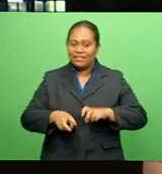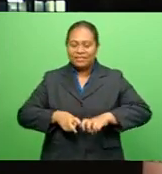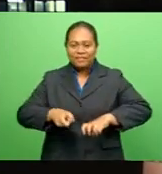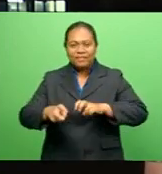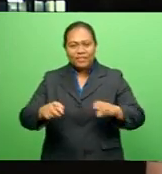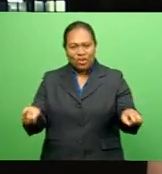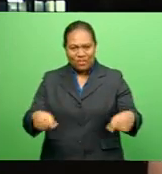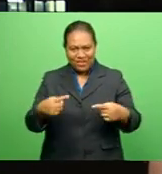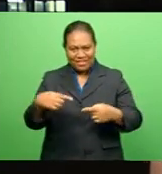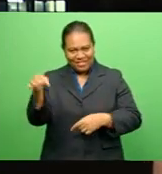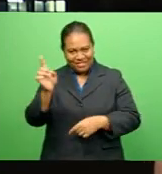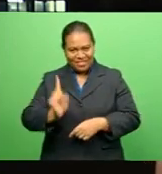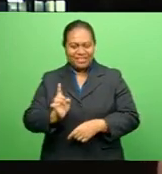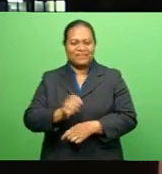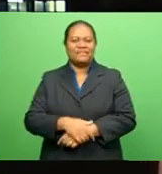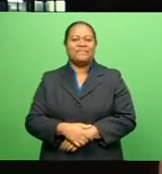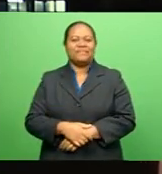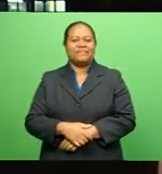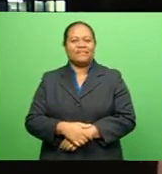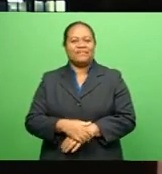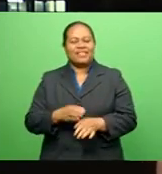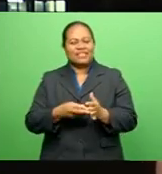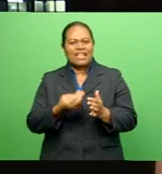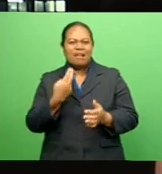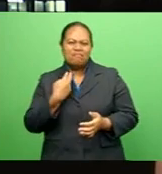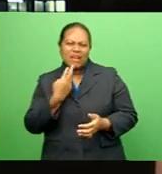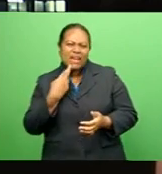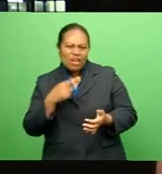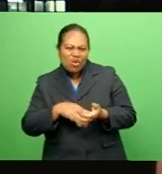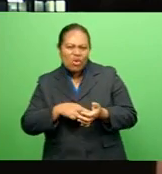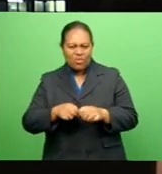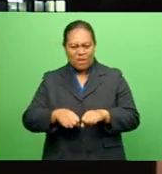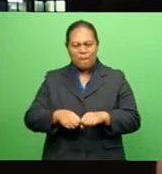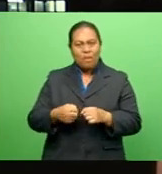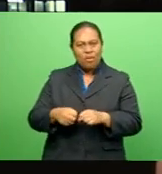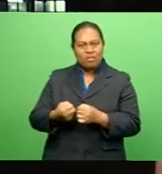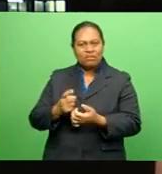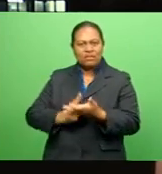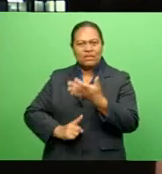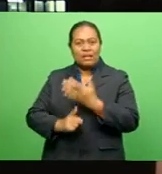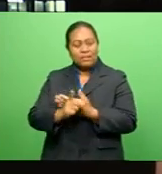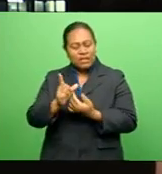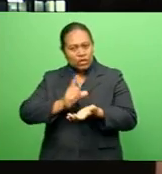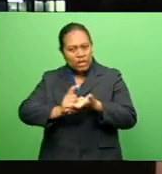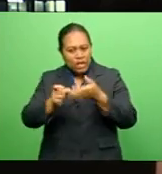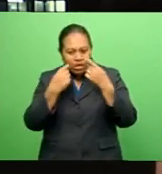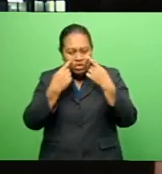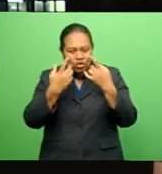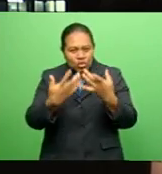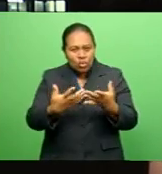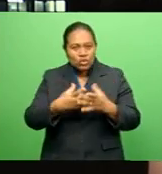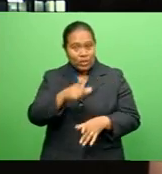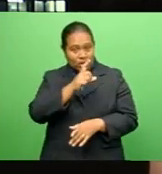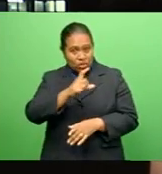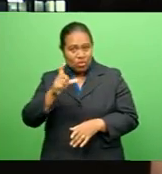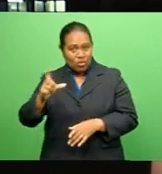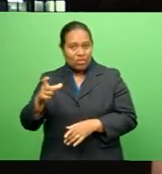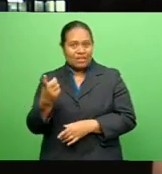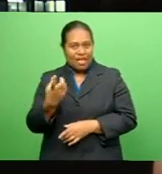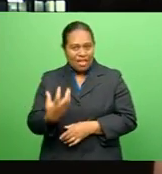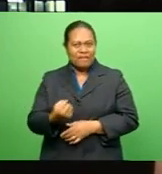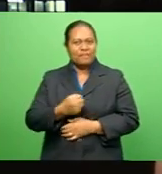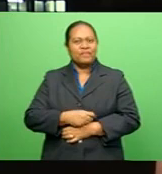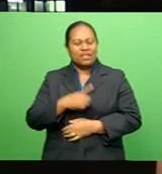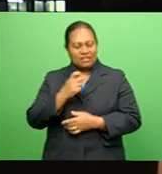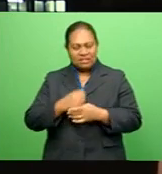competition today Some records were broken throughout the three-day tournament And this is a clear indication that come the Coca-Cola Games There will be